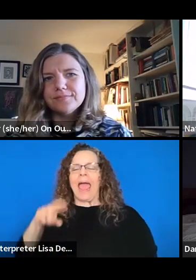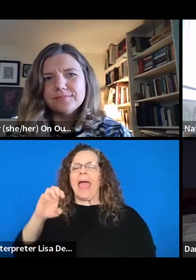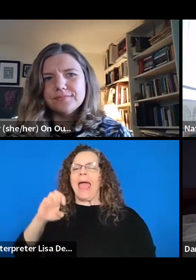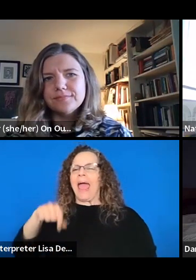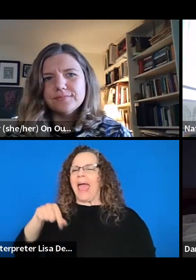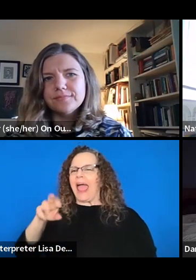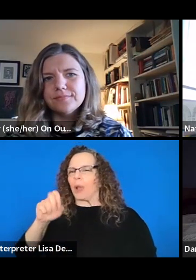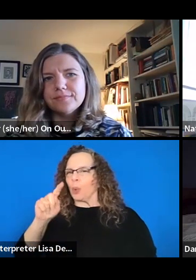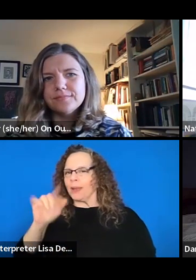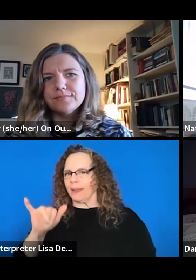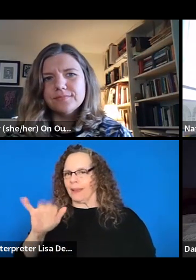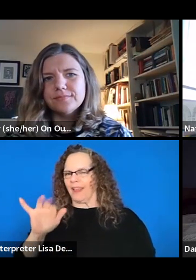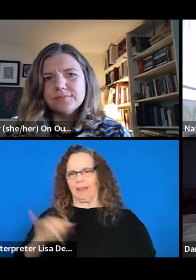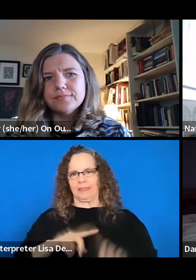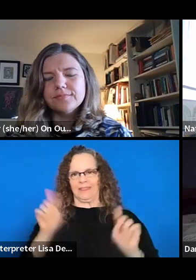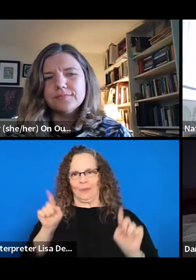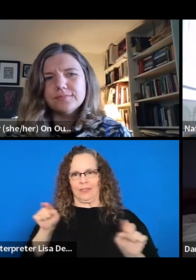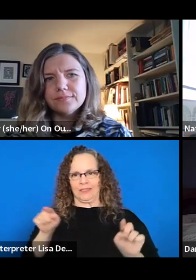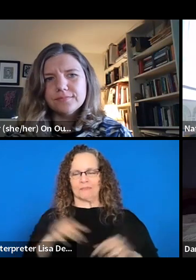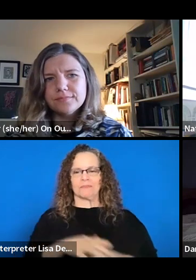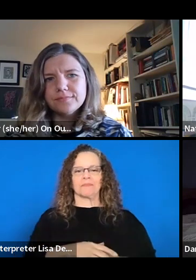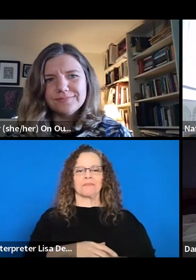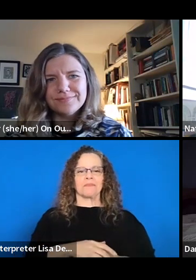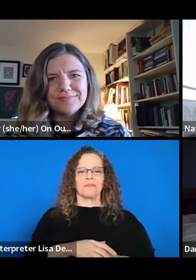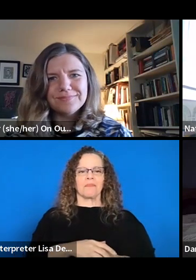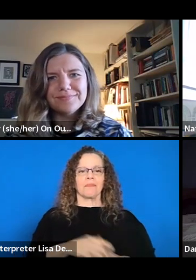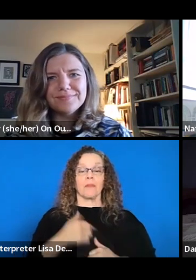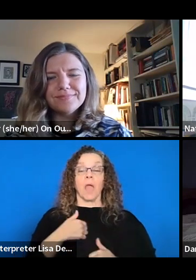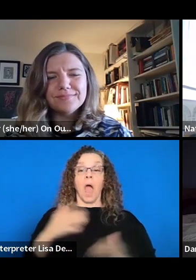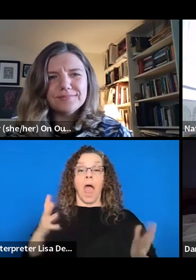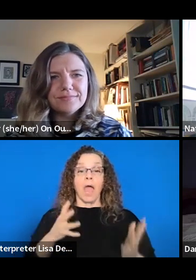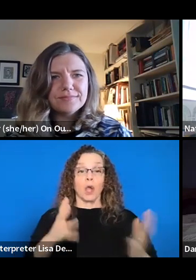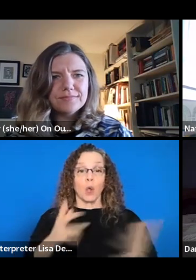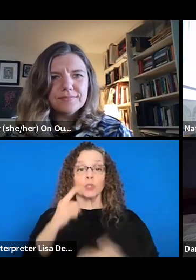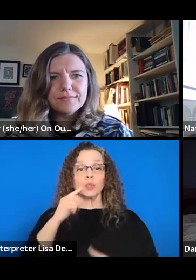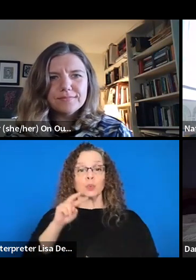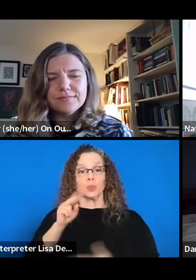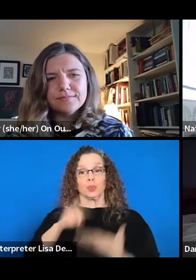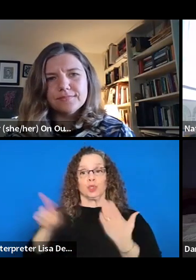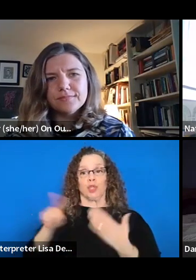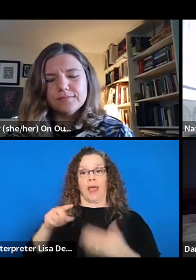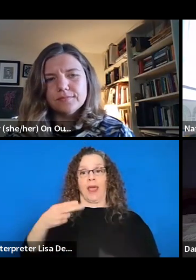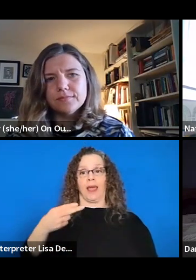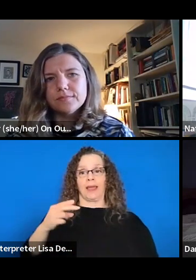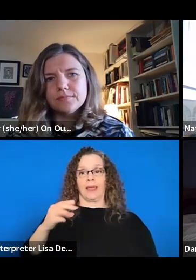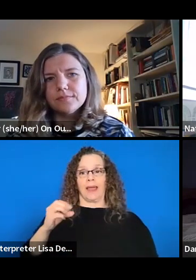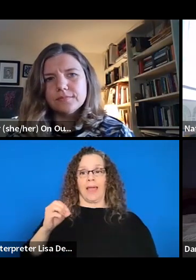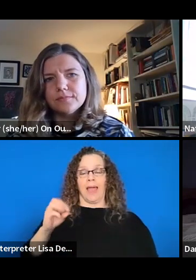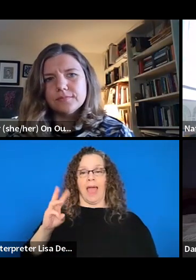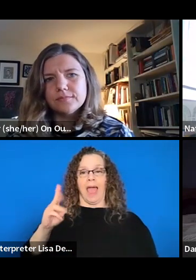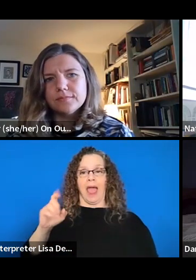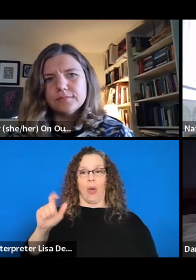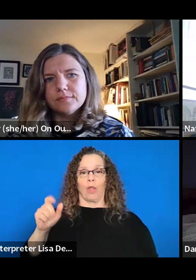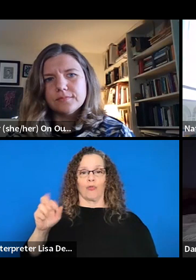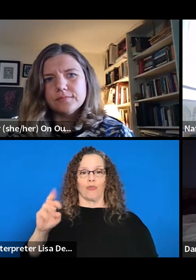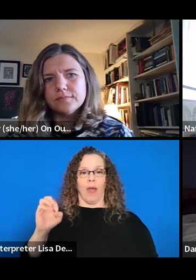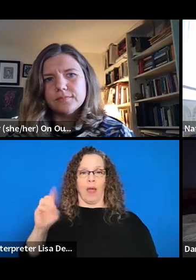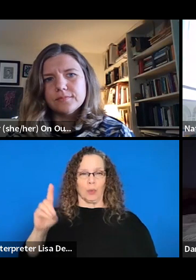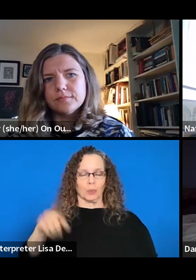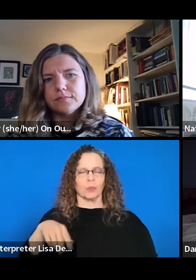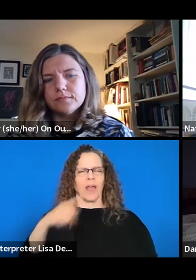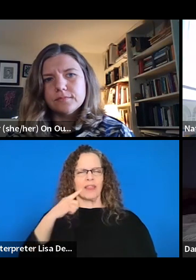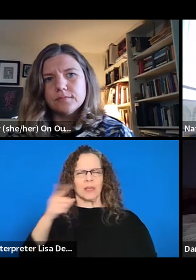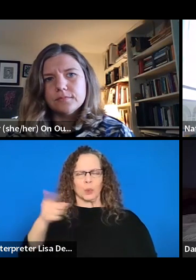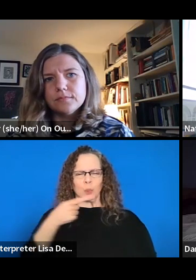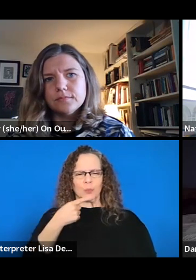co-wrote an article for HowlRound. I encourage you to look it up. Um, but in that, he, I think the phrase you said was something about,